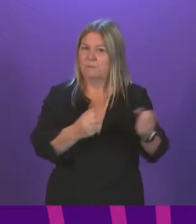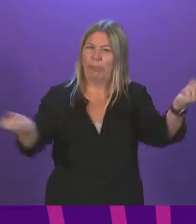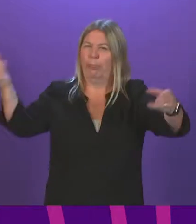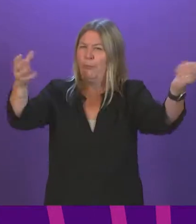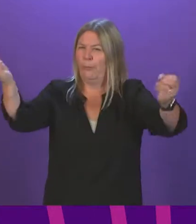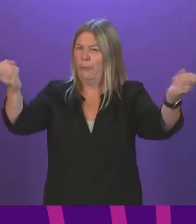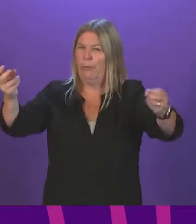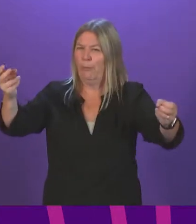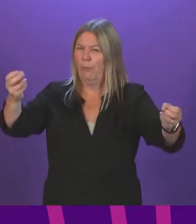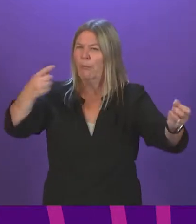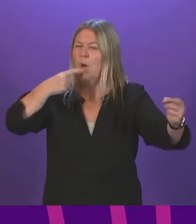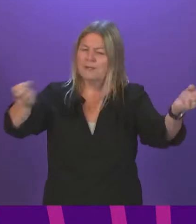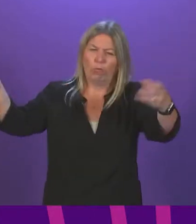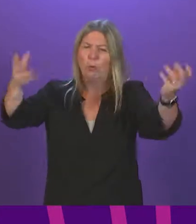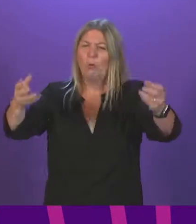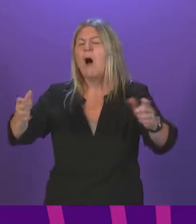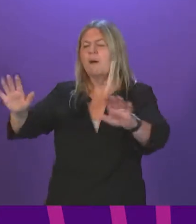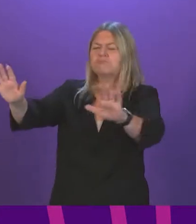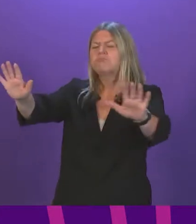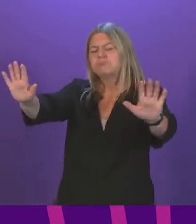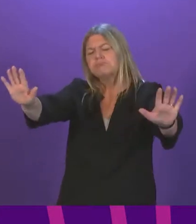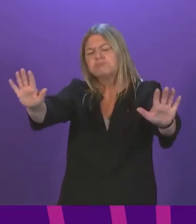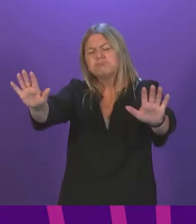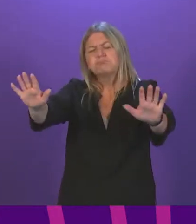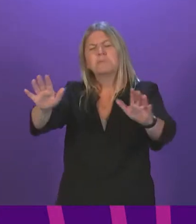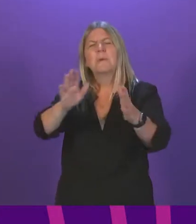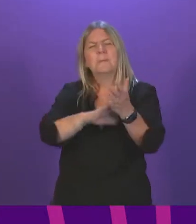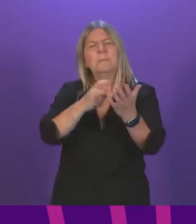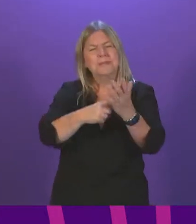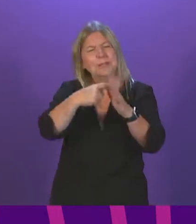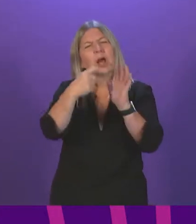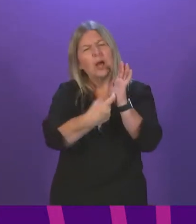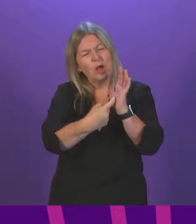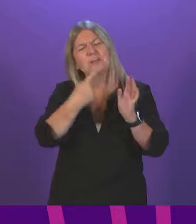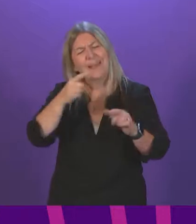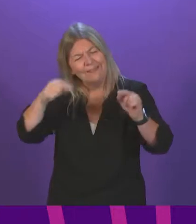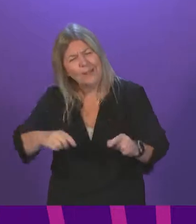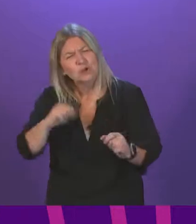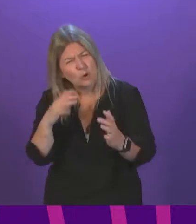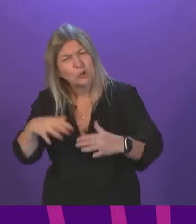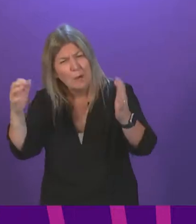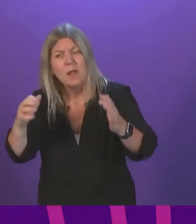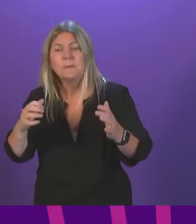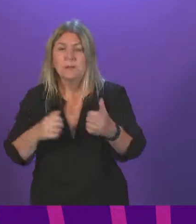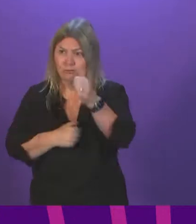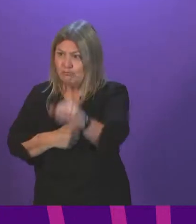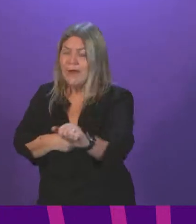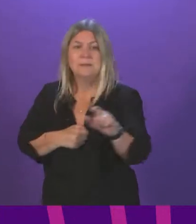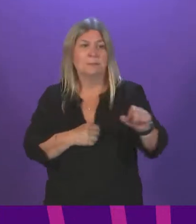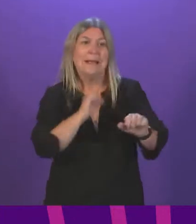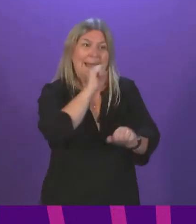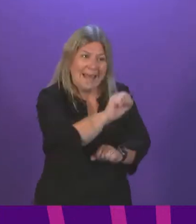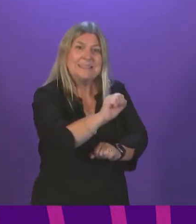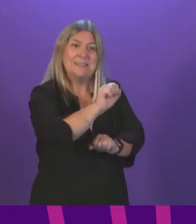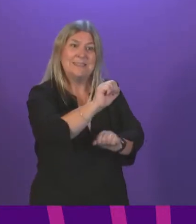well, Mr. Kerr says this is the Scottish Parliament. I've just been asked a question by one of his